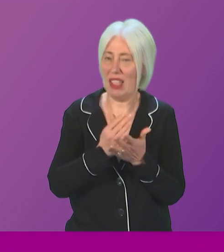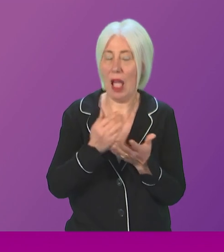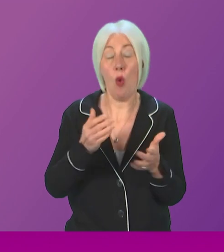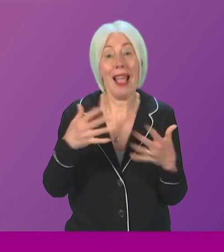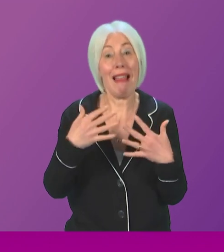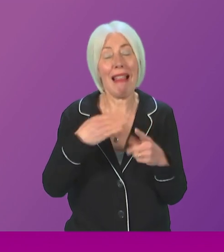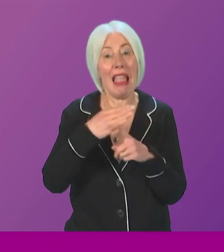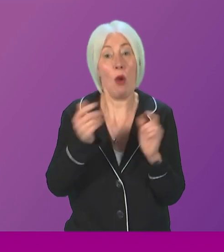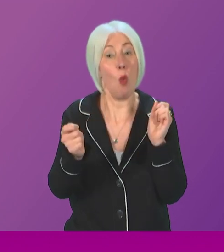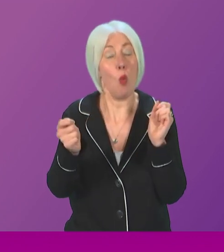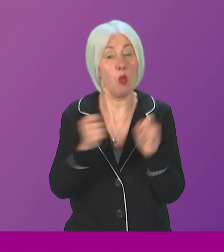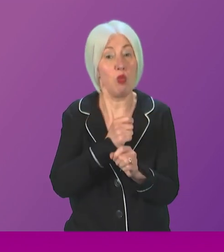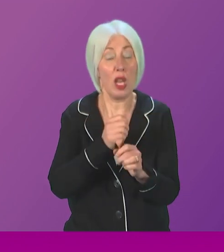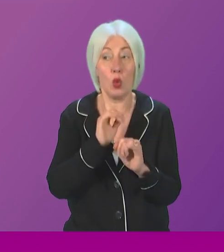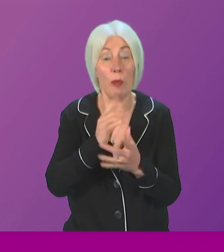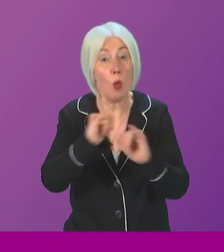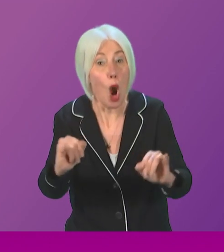actually worse, not better.